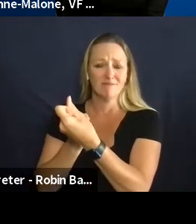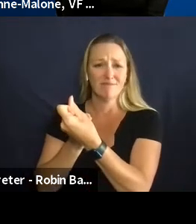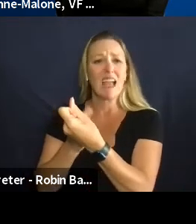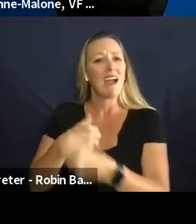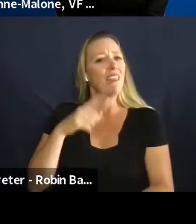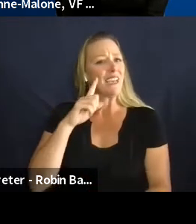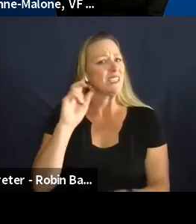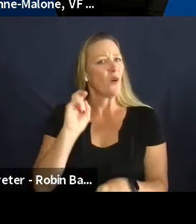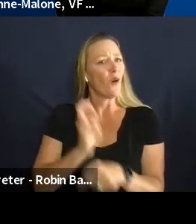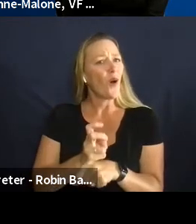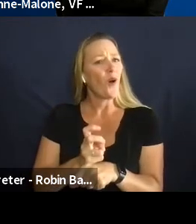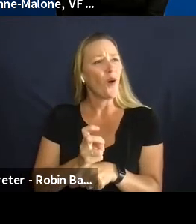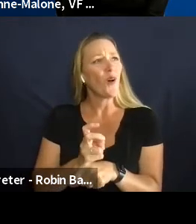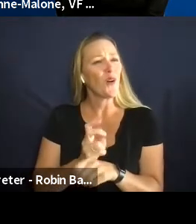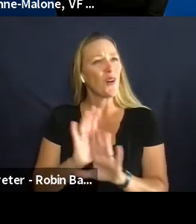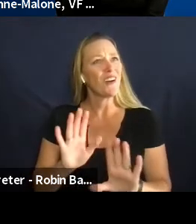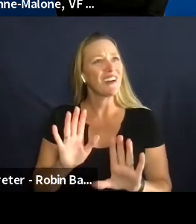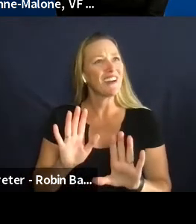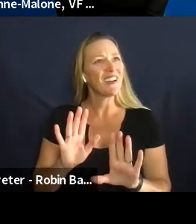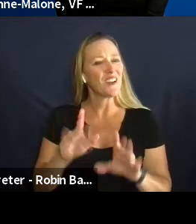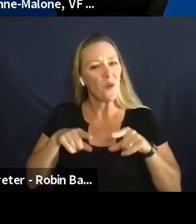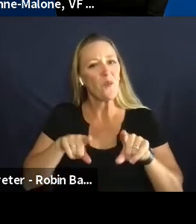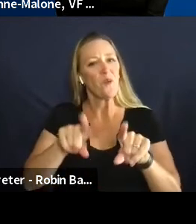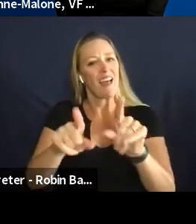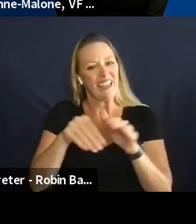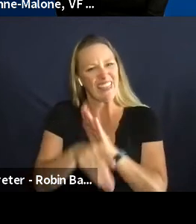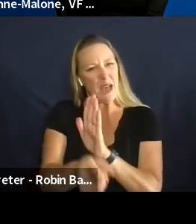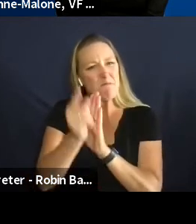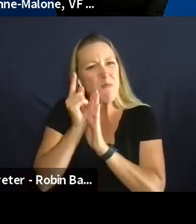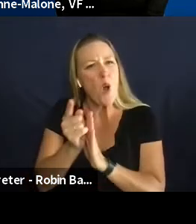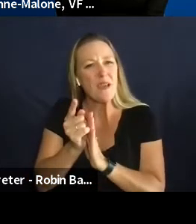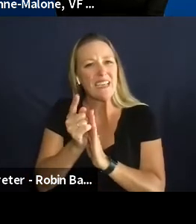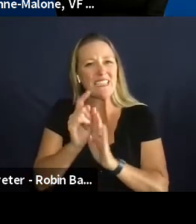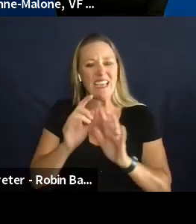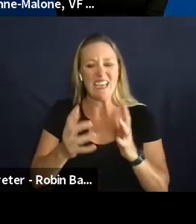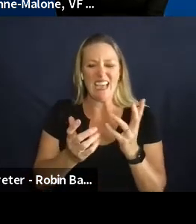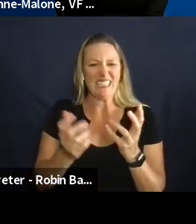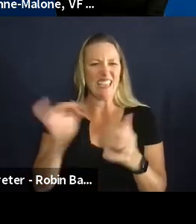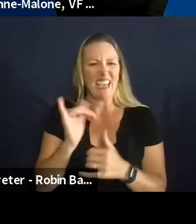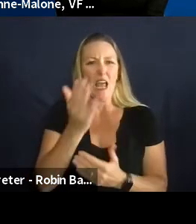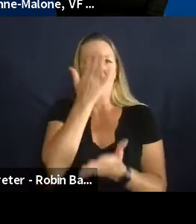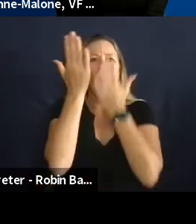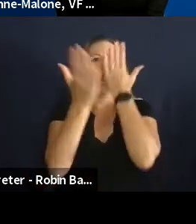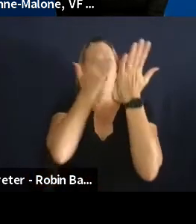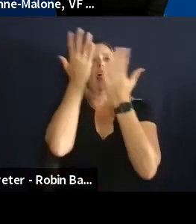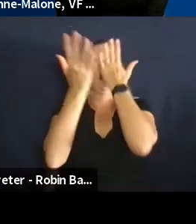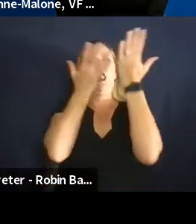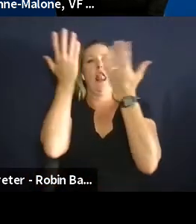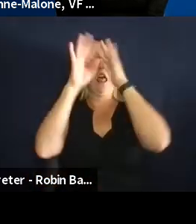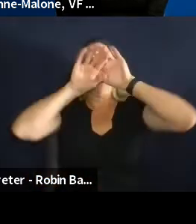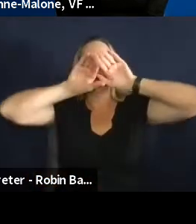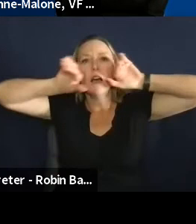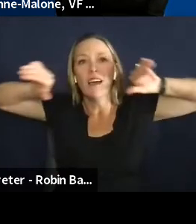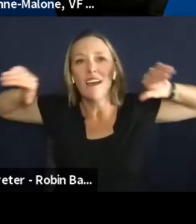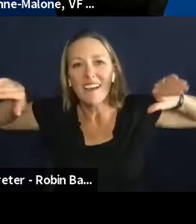to see that when you're in it and you're in the mix of it and it's not happening quickly or it's not happening on a day-to-day